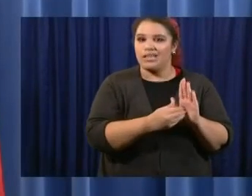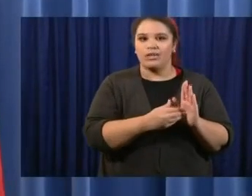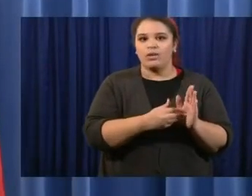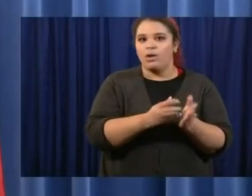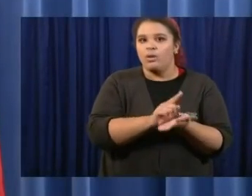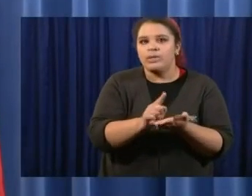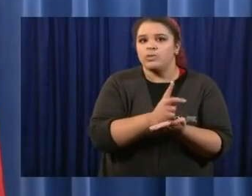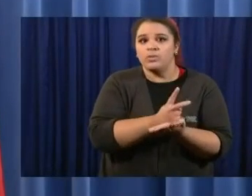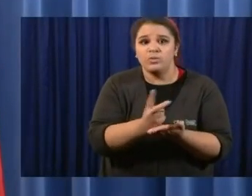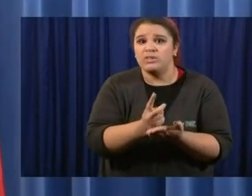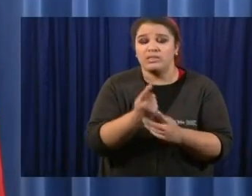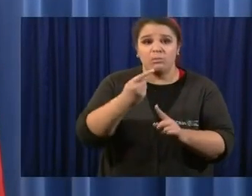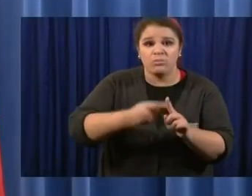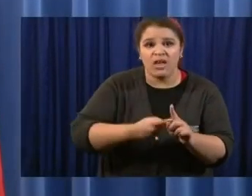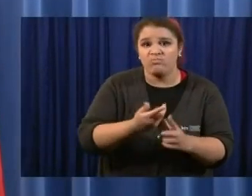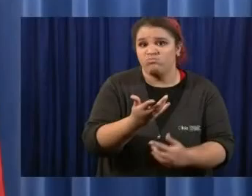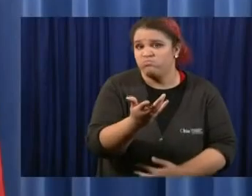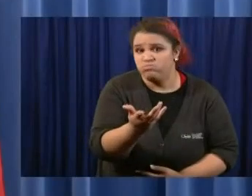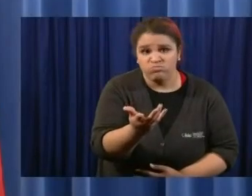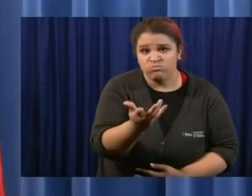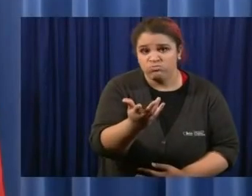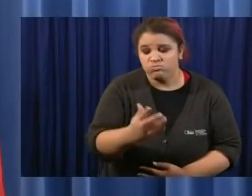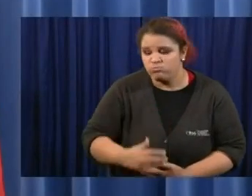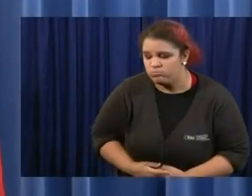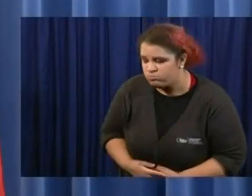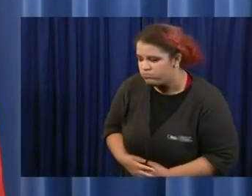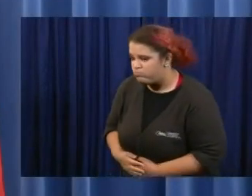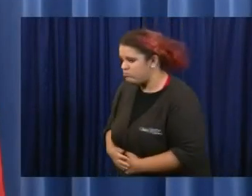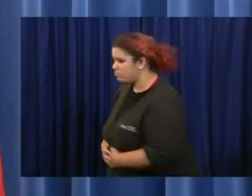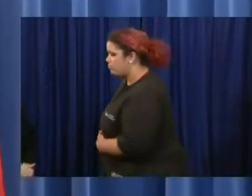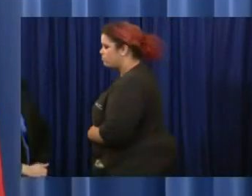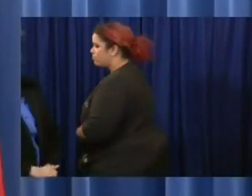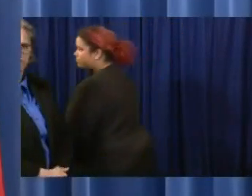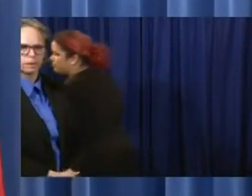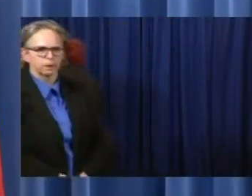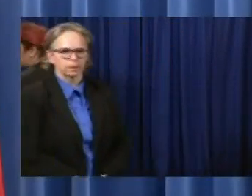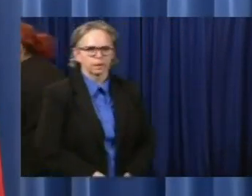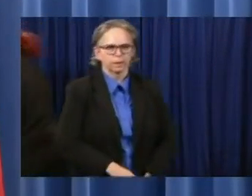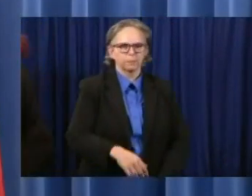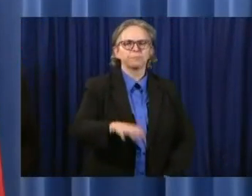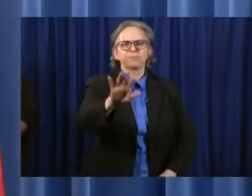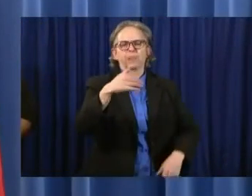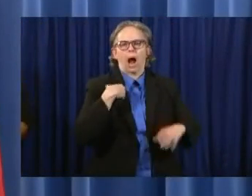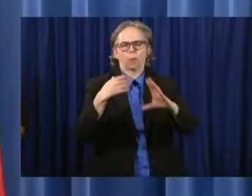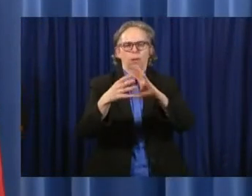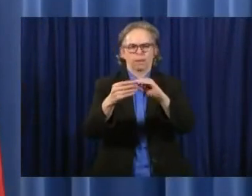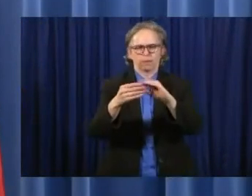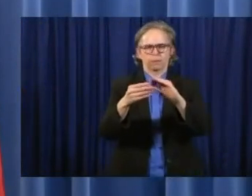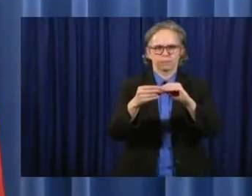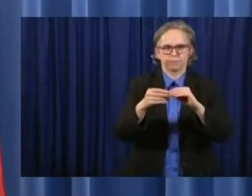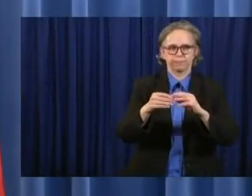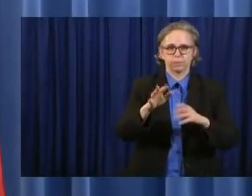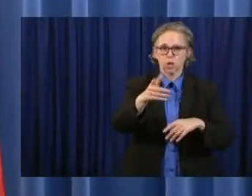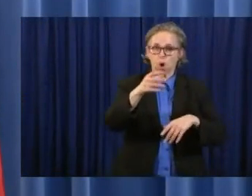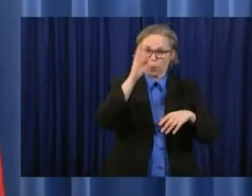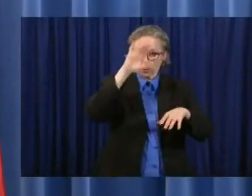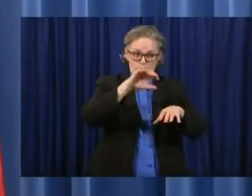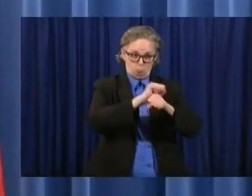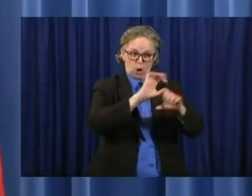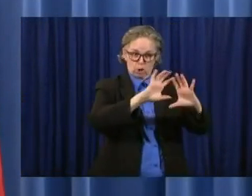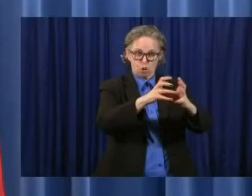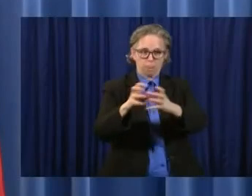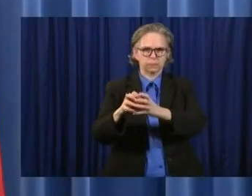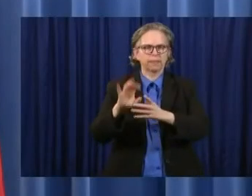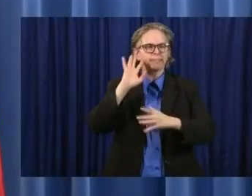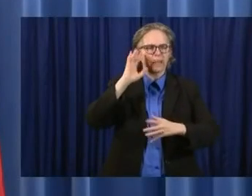Yeah, I'll start off and then I'll flip it over to John. We have working groups that should be reporting the next few days in regard to all those.